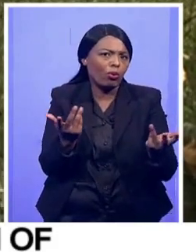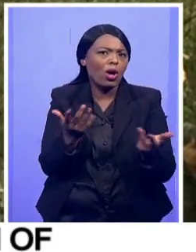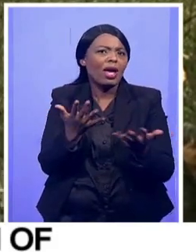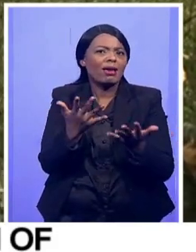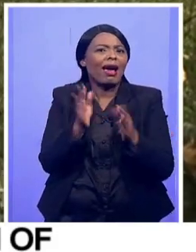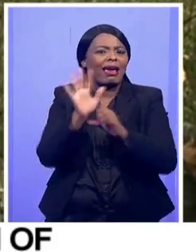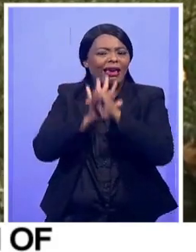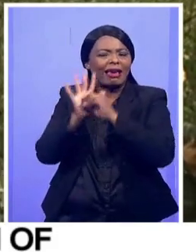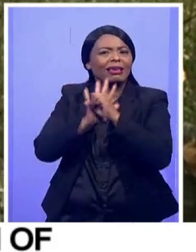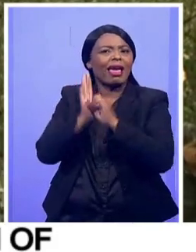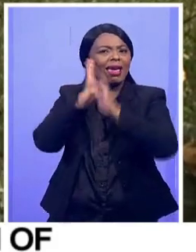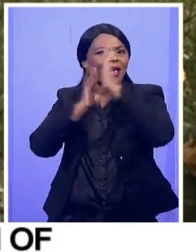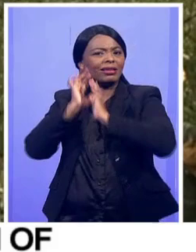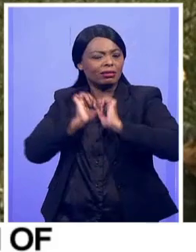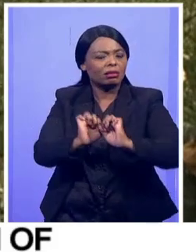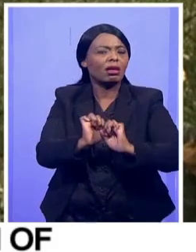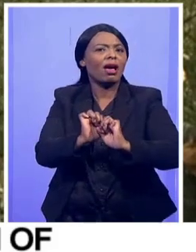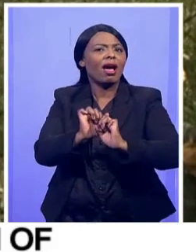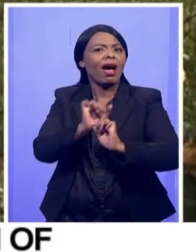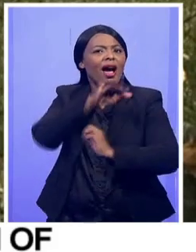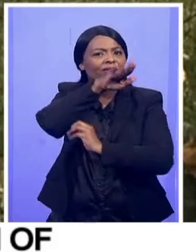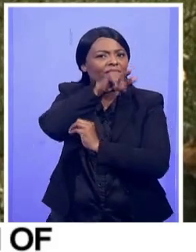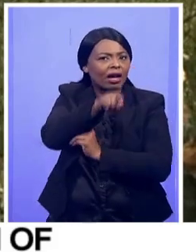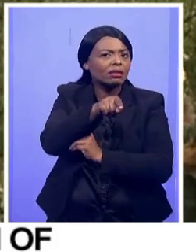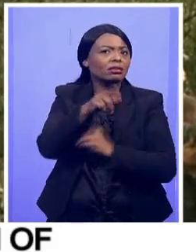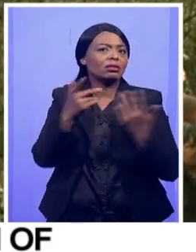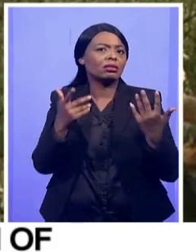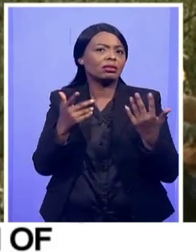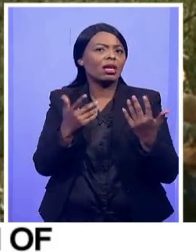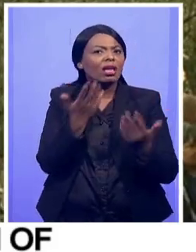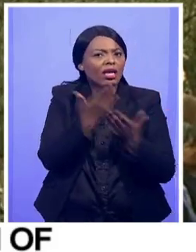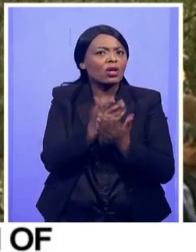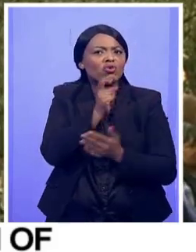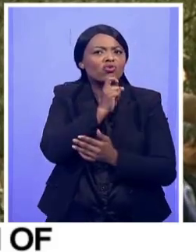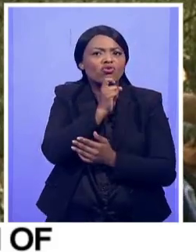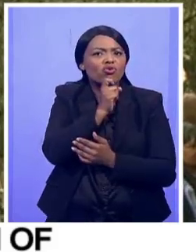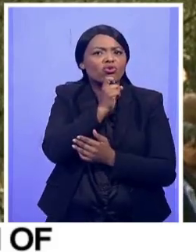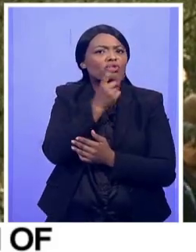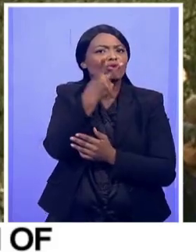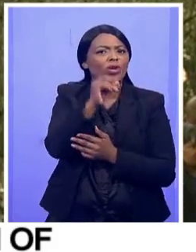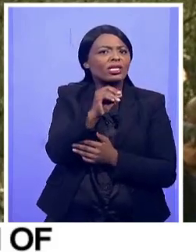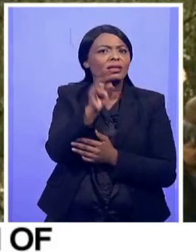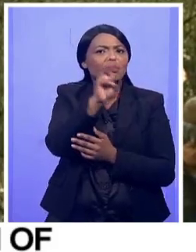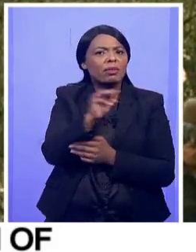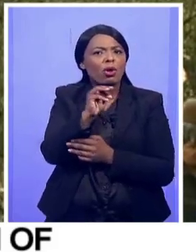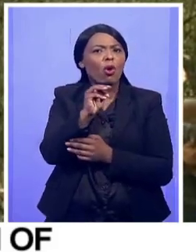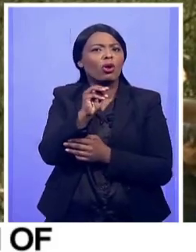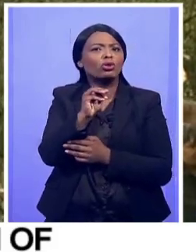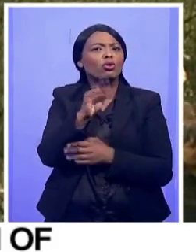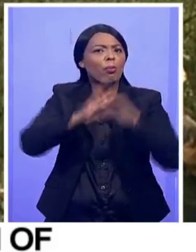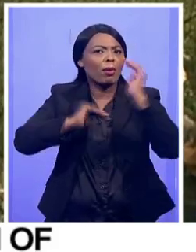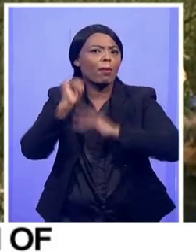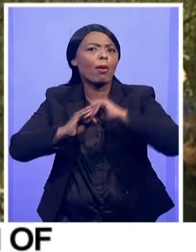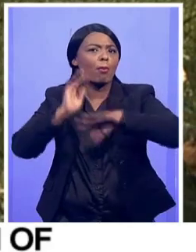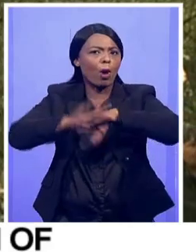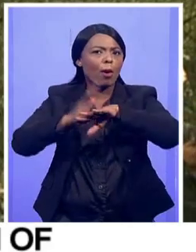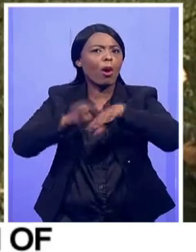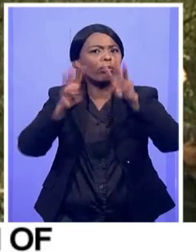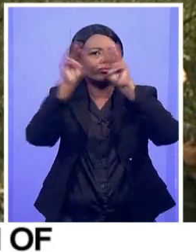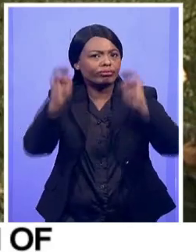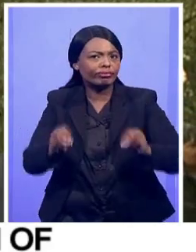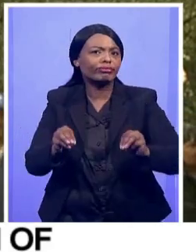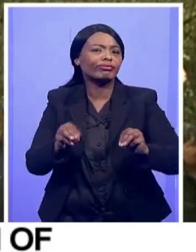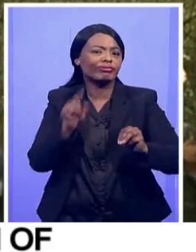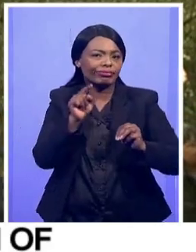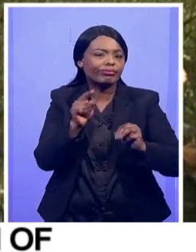And obviously, I think we can use the 22 million rand to build more monuments. But don't change what we've